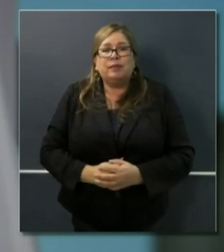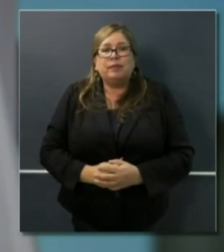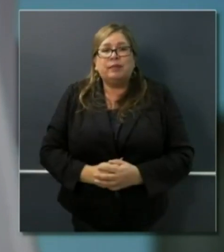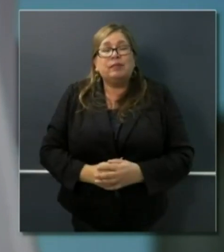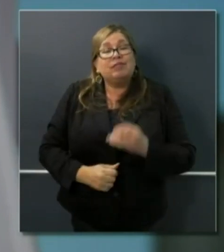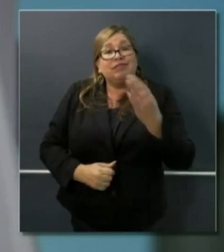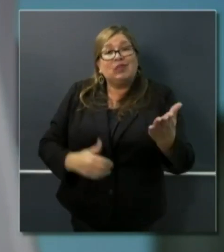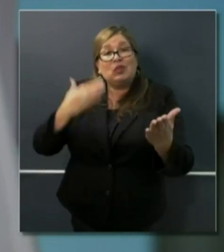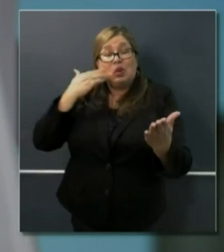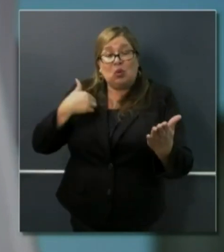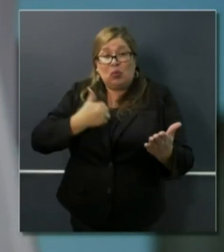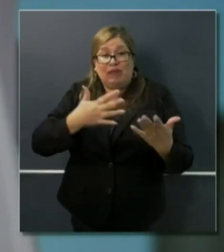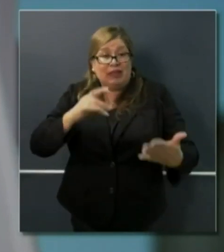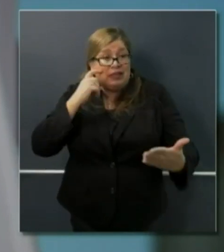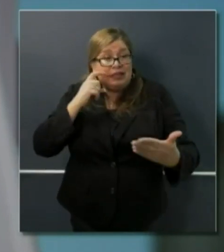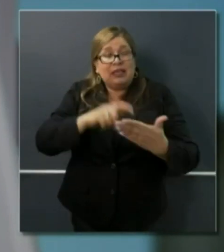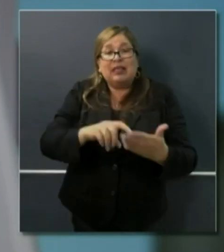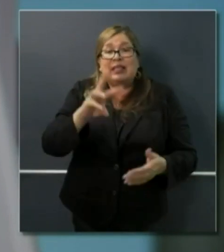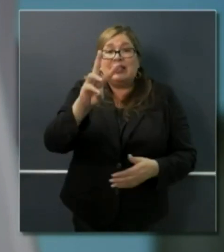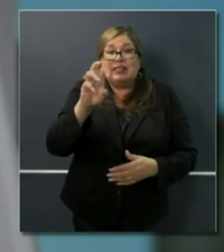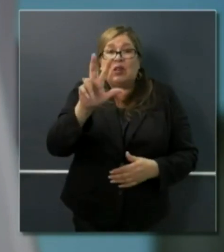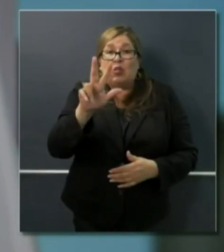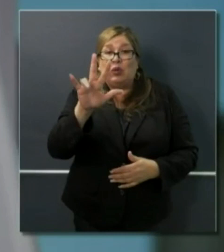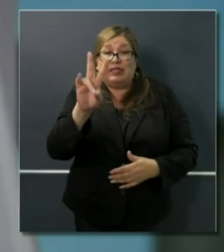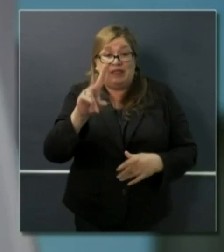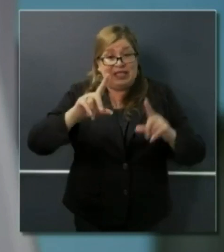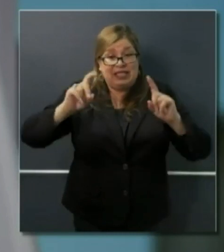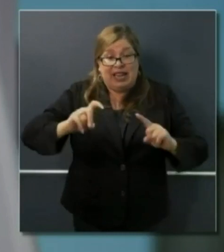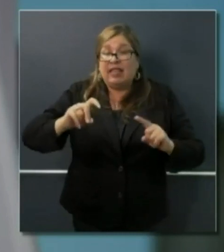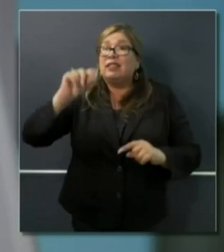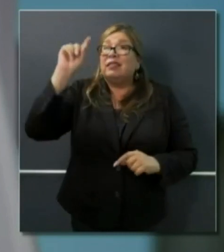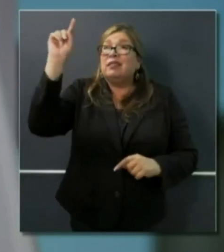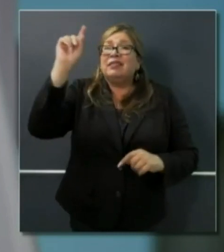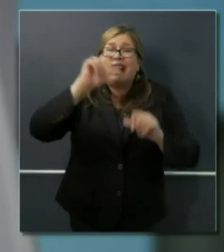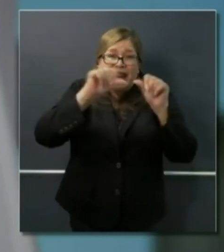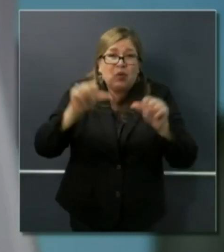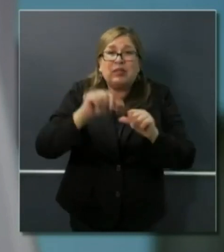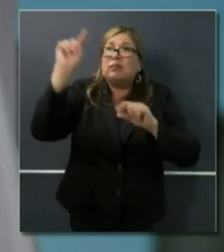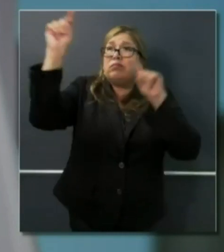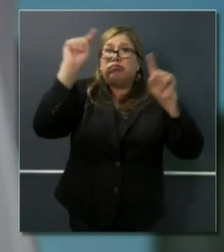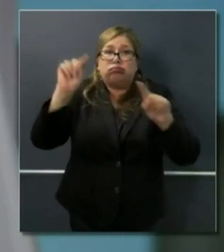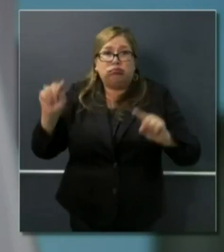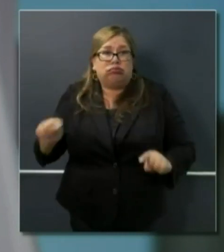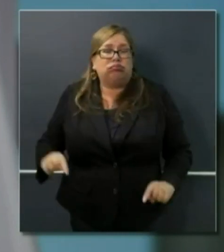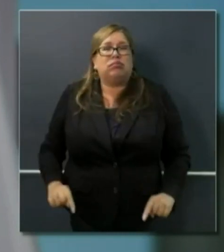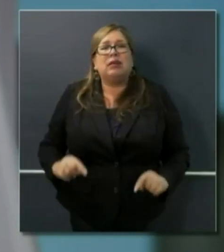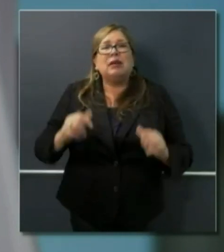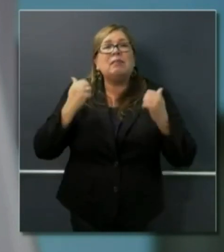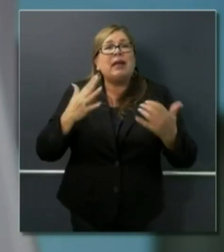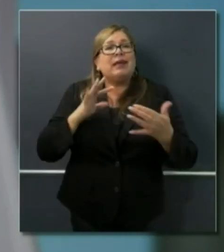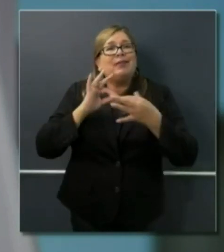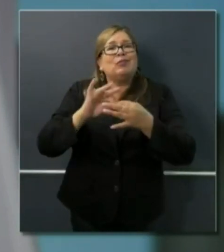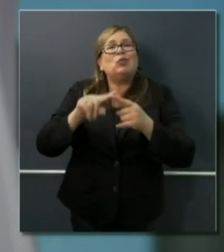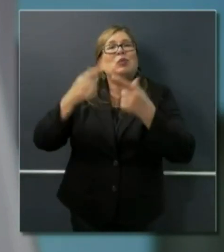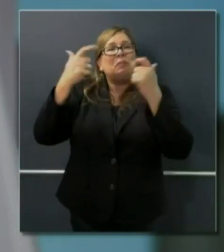637 sites, testing sites across the state. Many of these are affiliated with the big hospitals, but then,